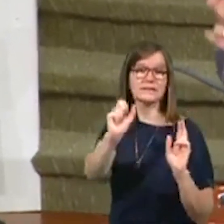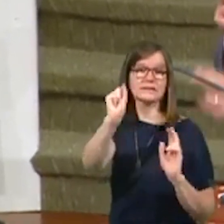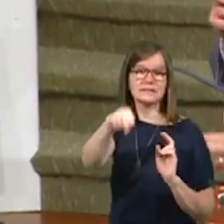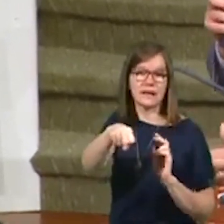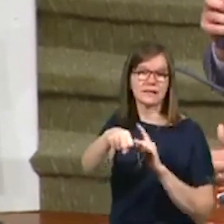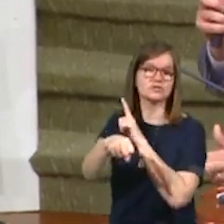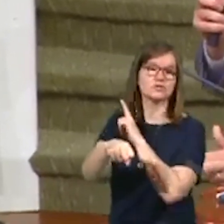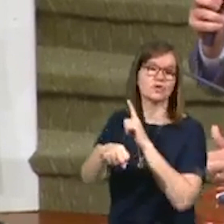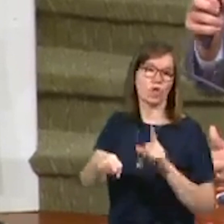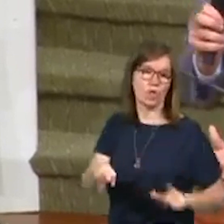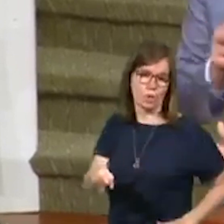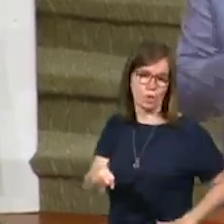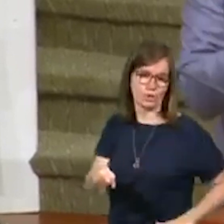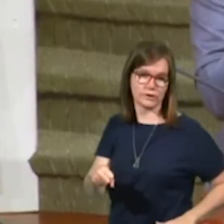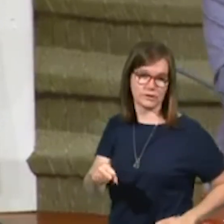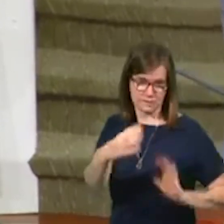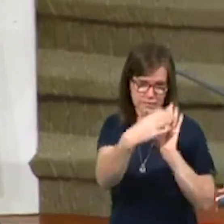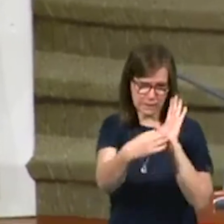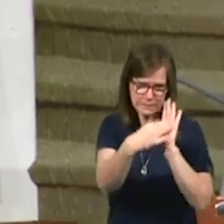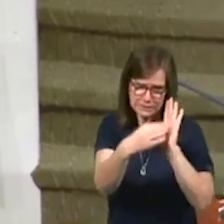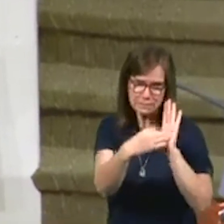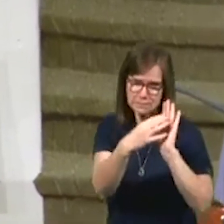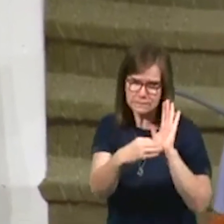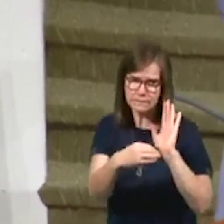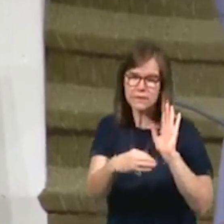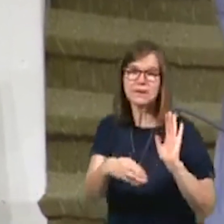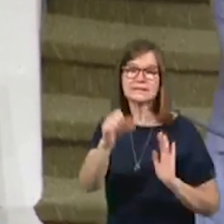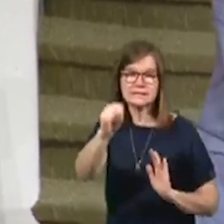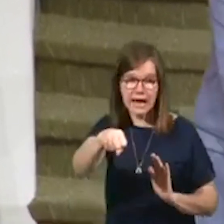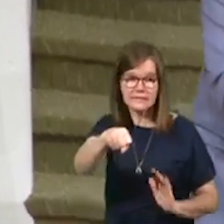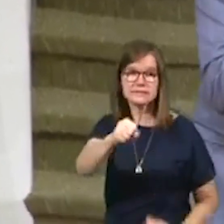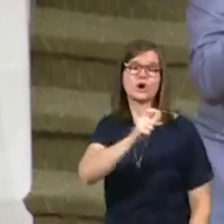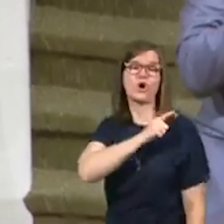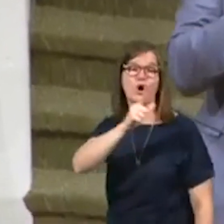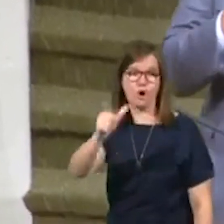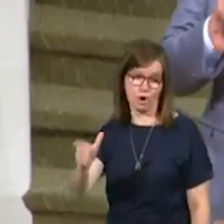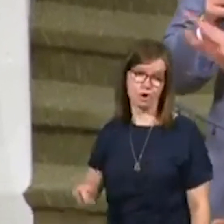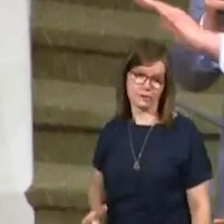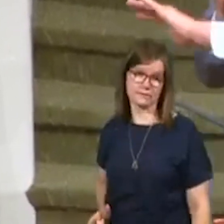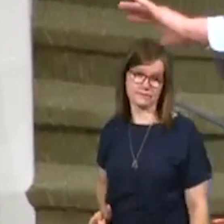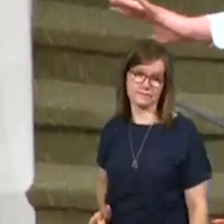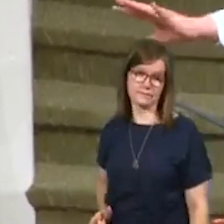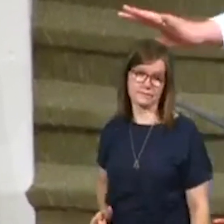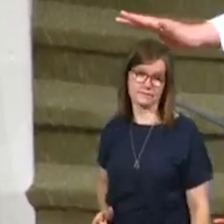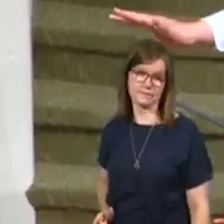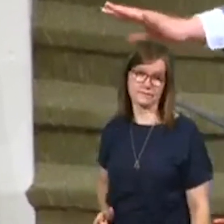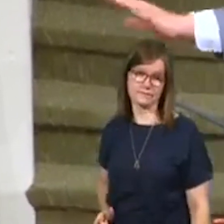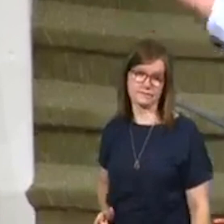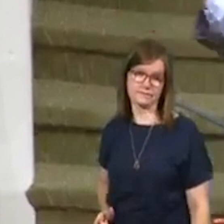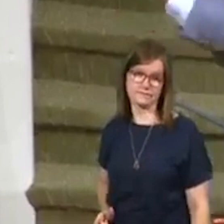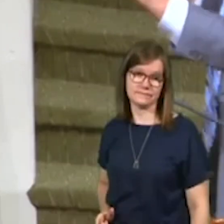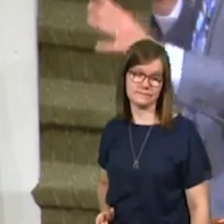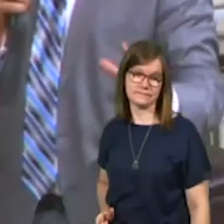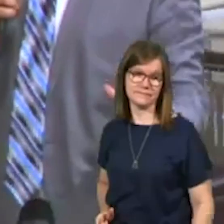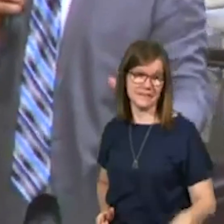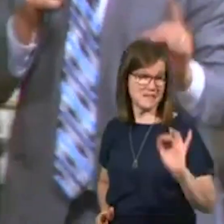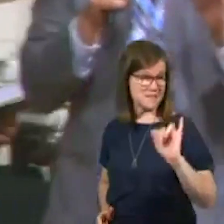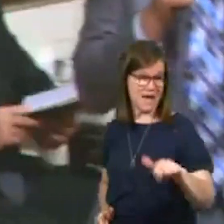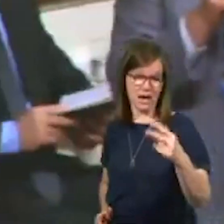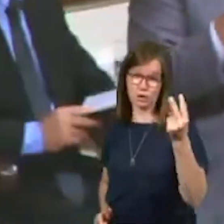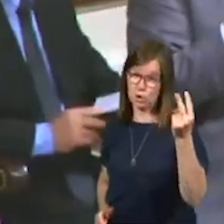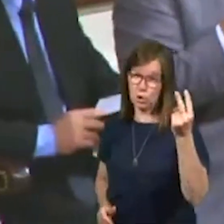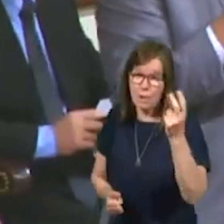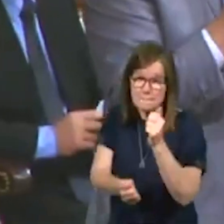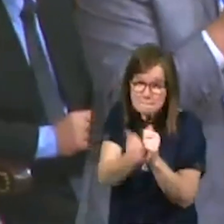Yes, Lord. Can you say them again on three, one, two, three. Yes, Lord. There it is. Those are the two most